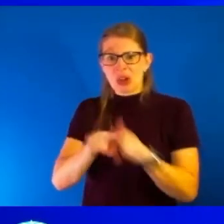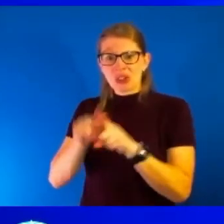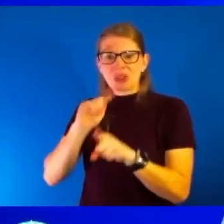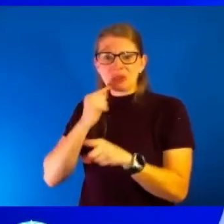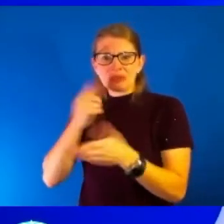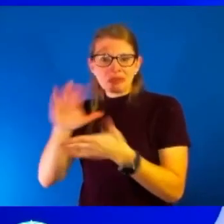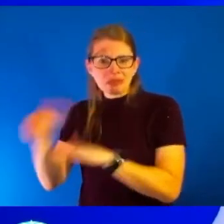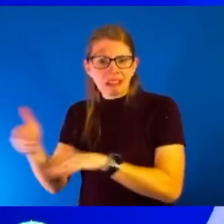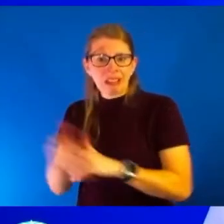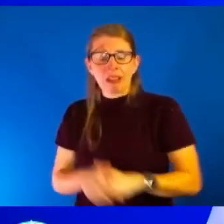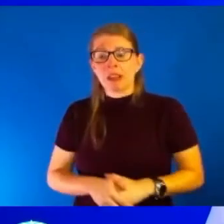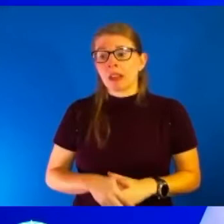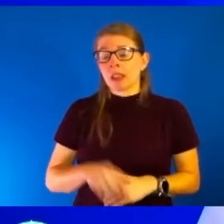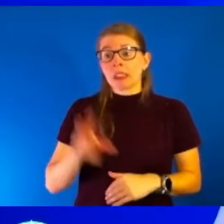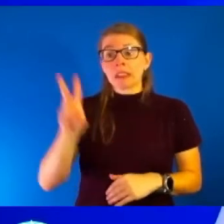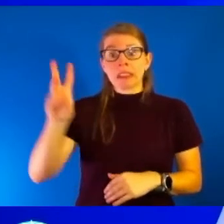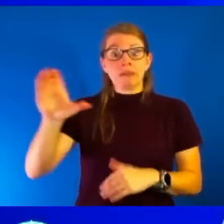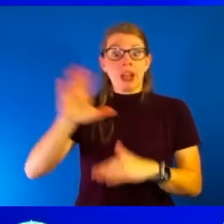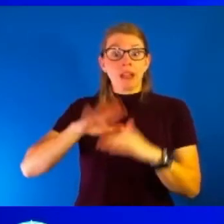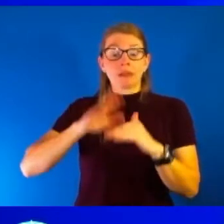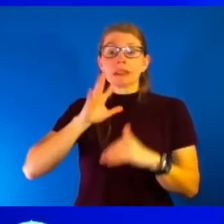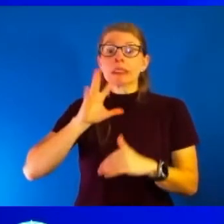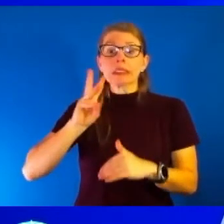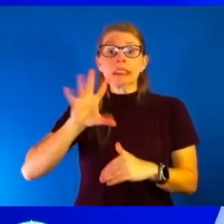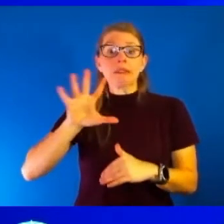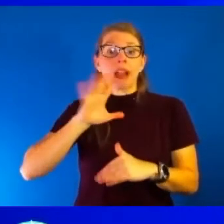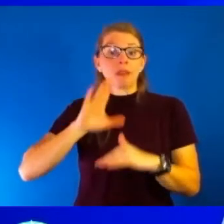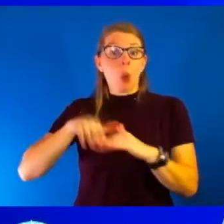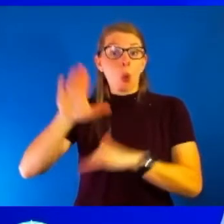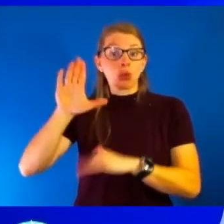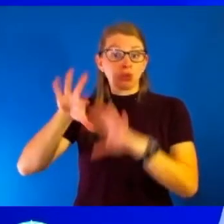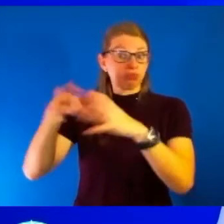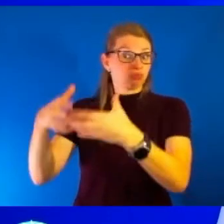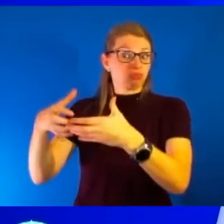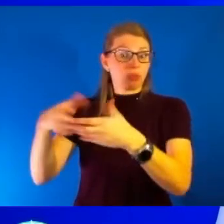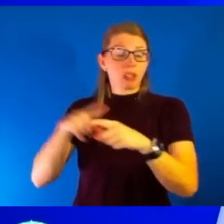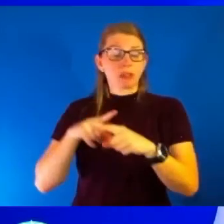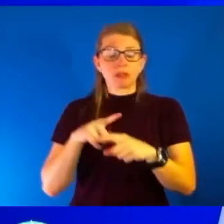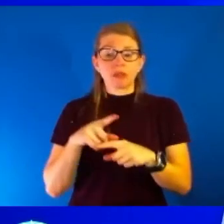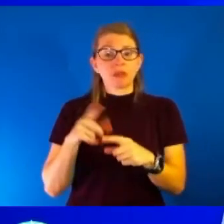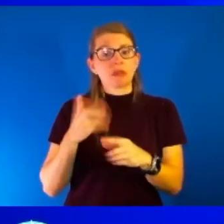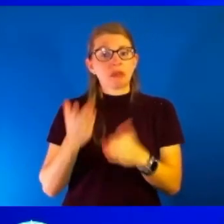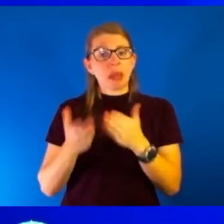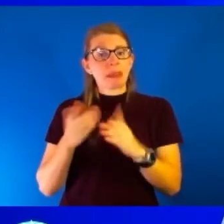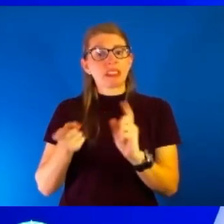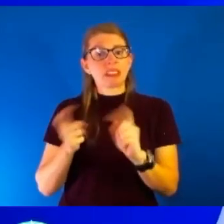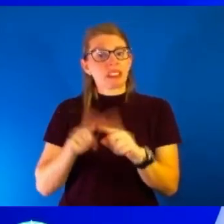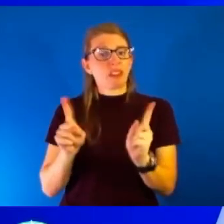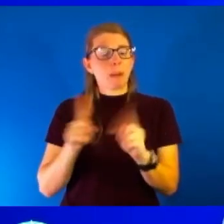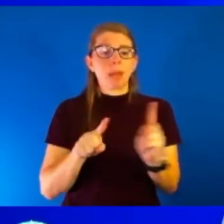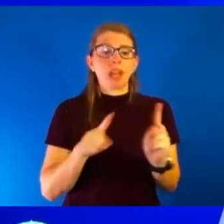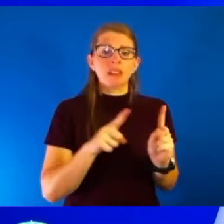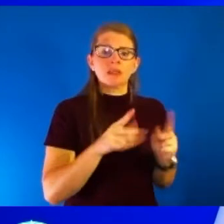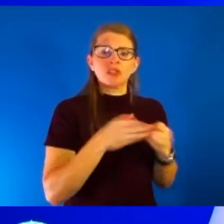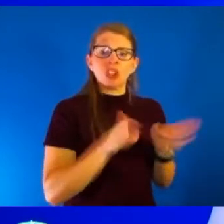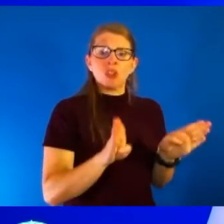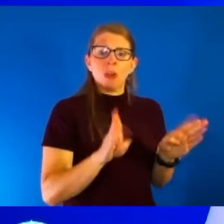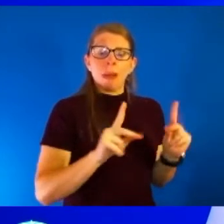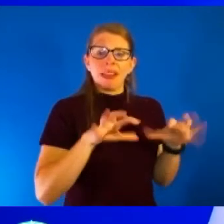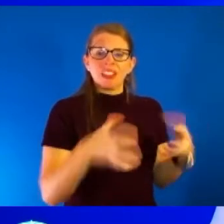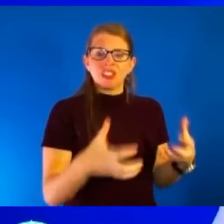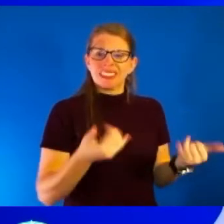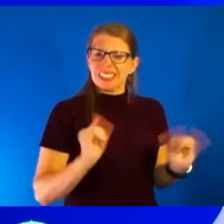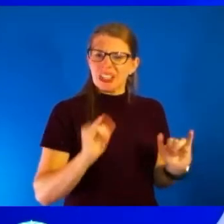65 and older. But for the for the general population, and those ages under that, you still have very good